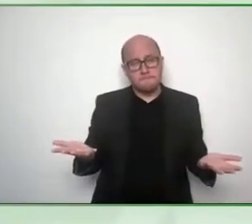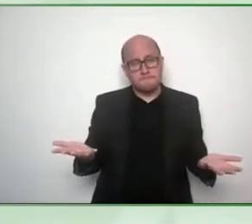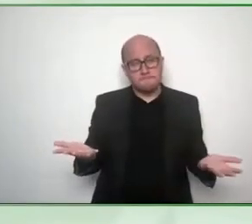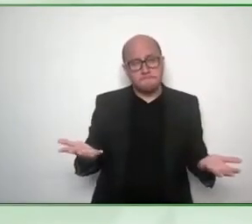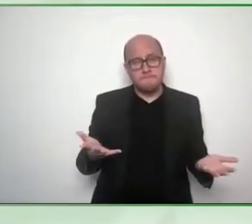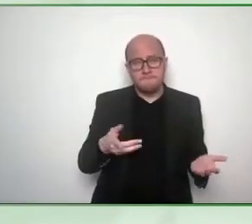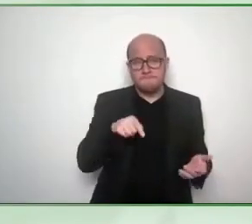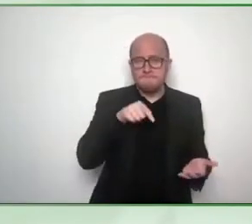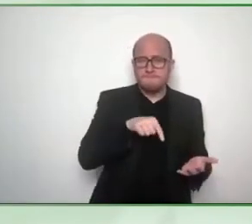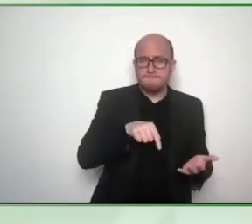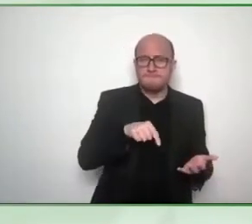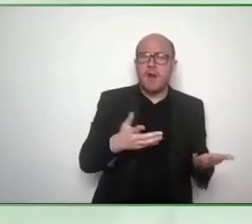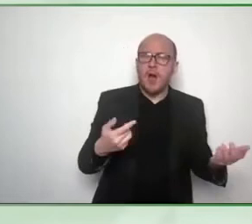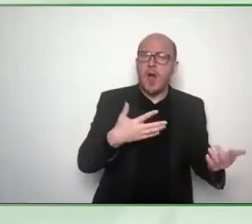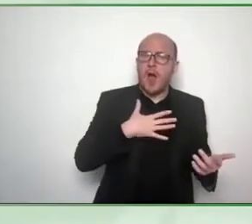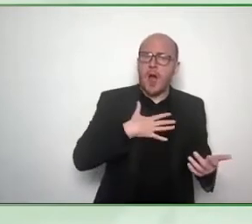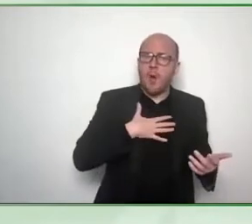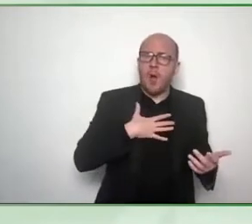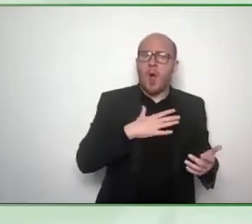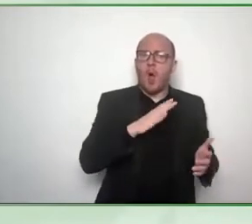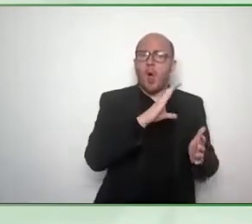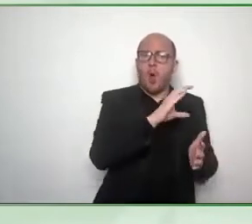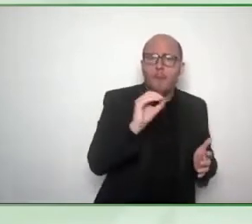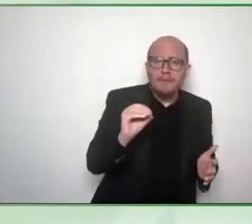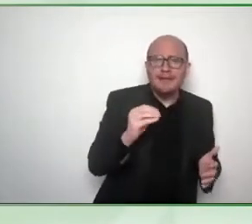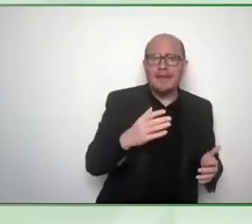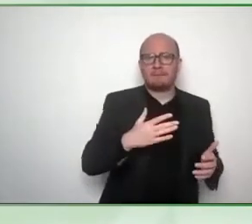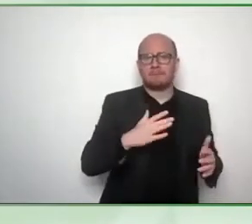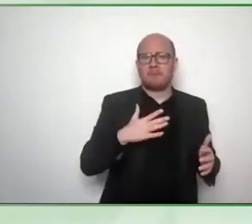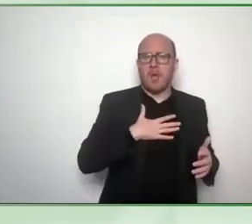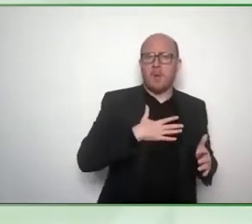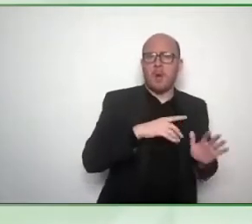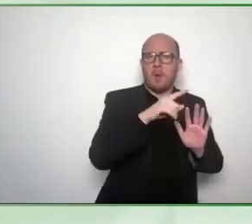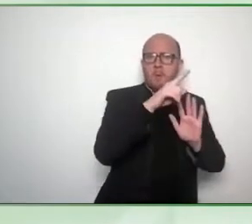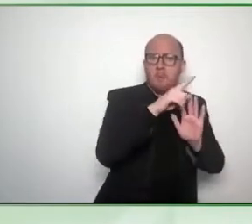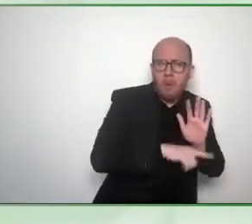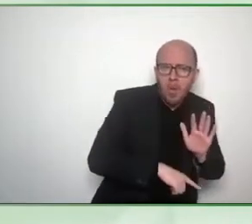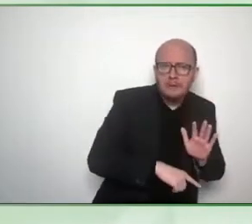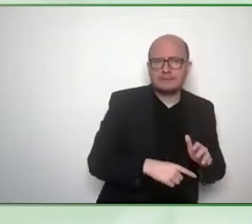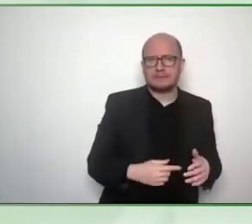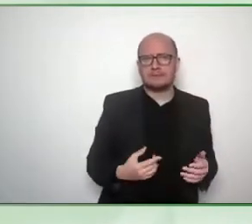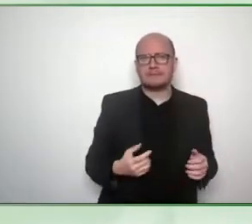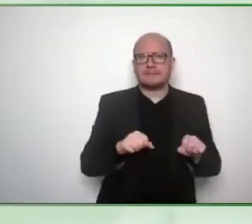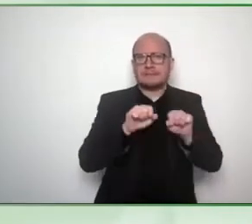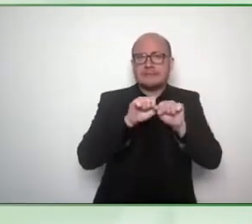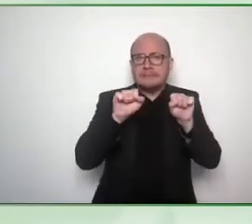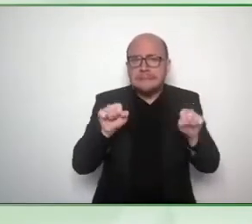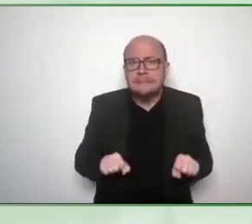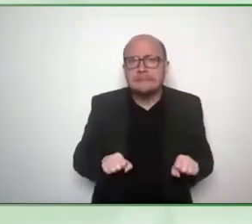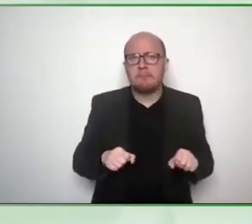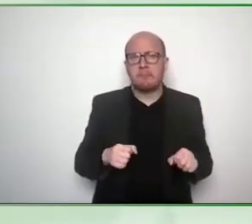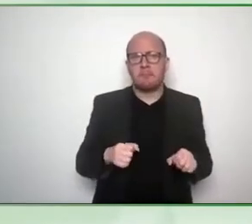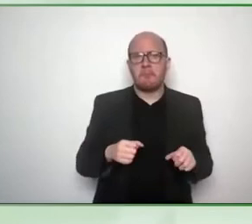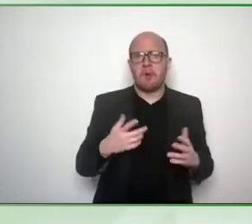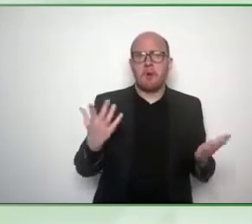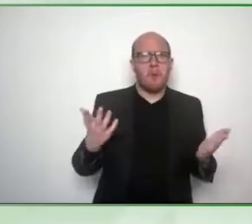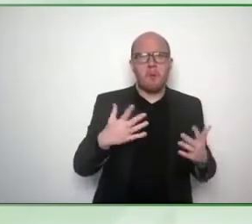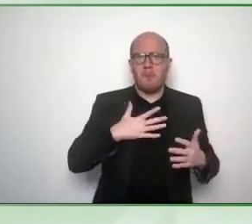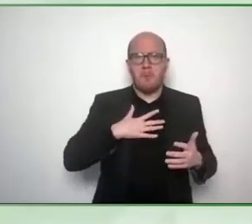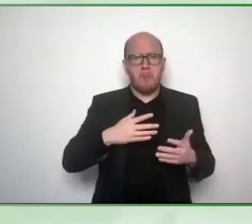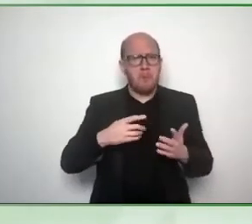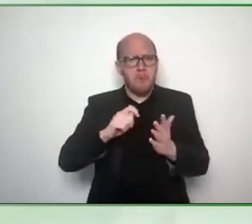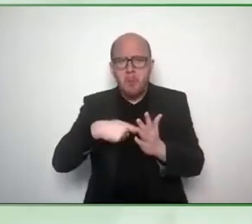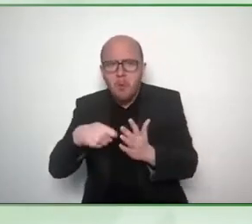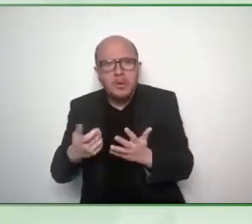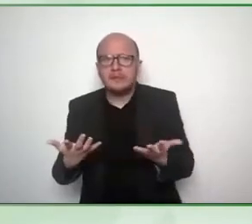design our policies our systems our programs our products it's not just about the built environment it's not